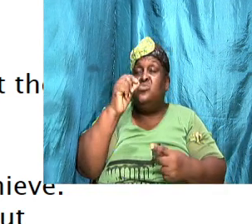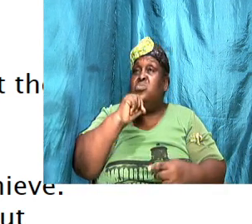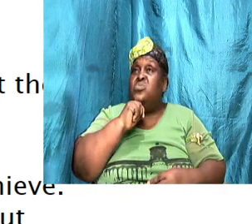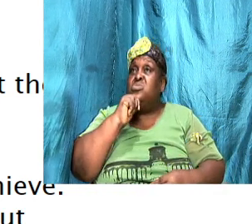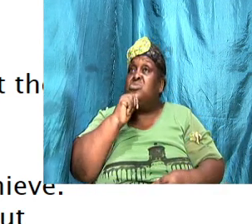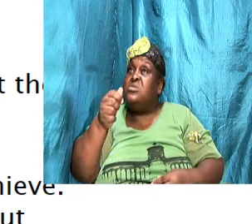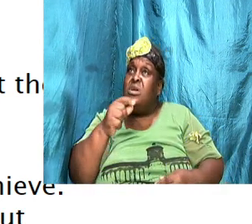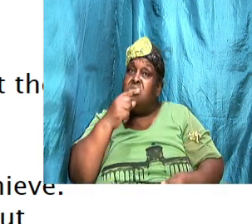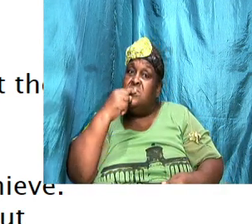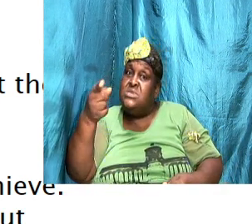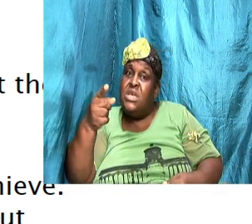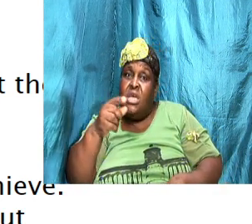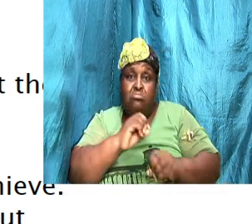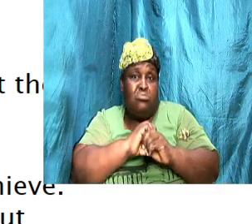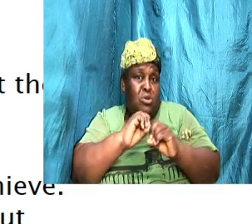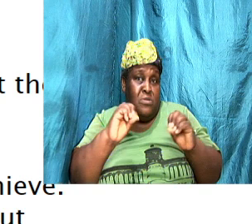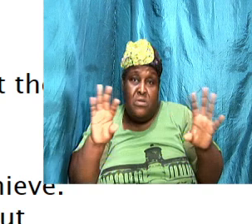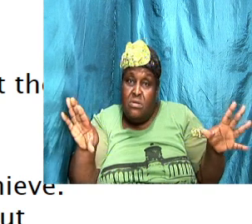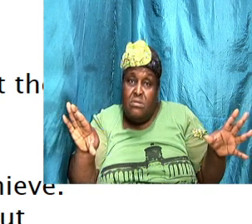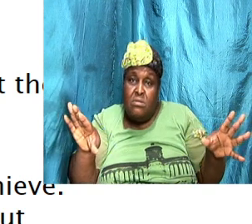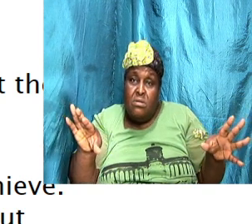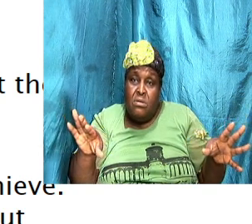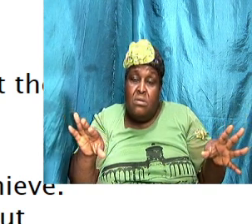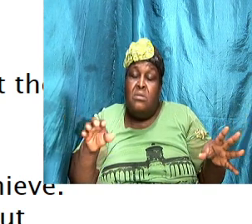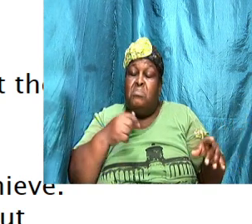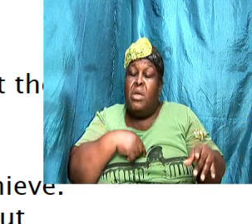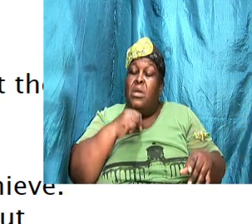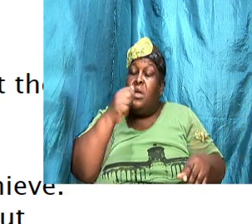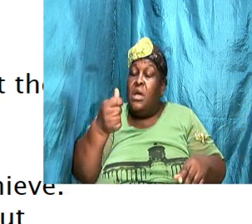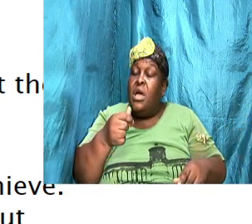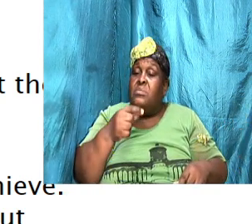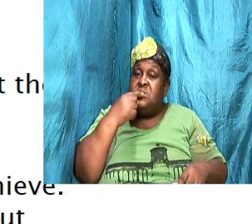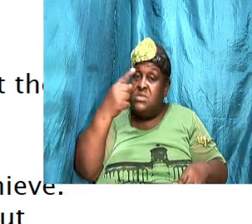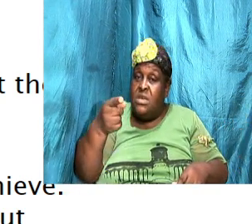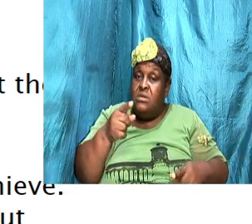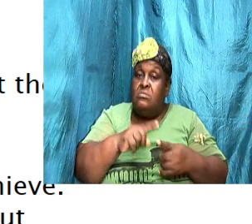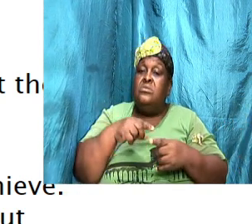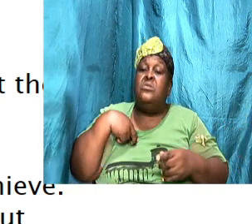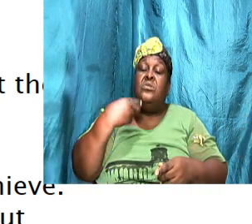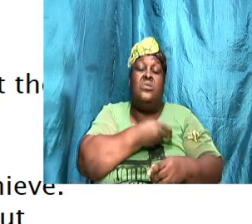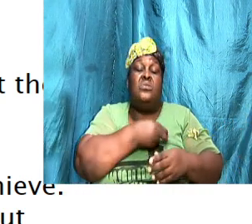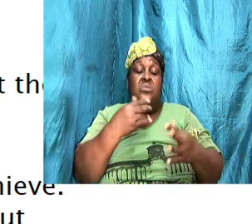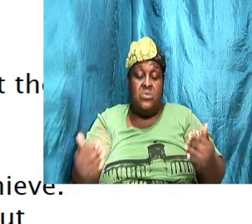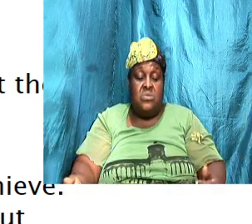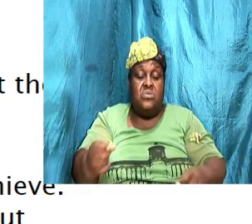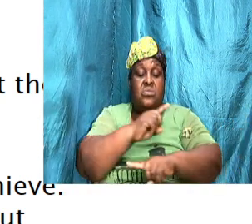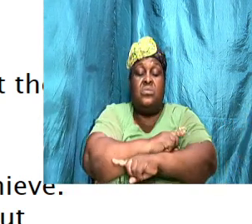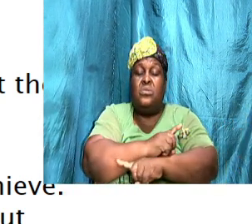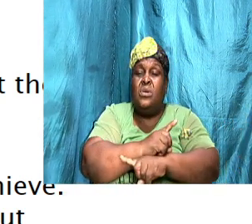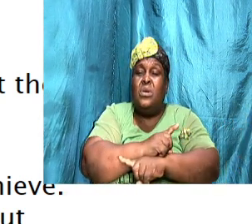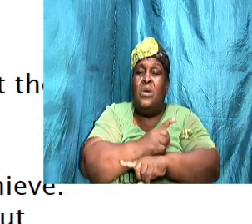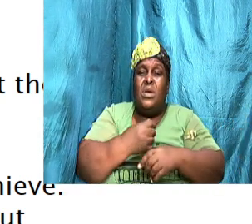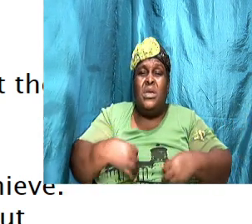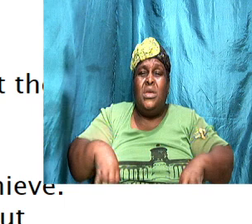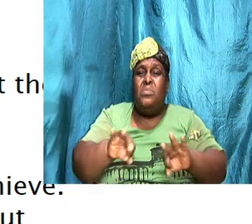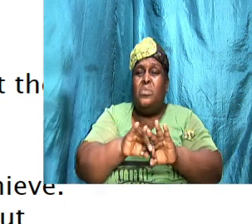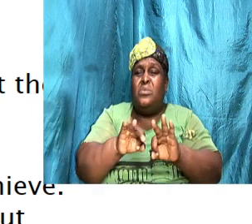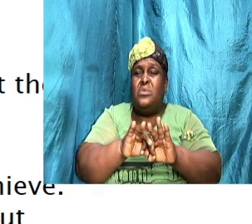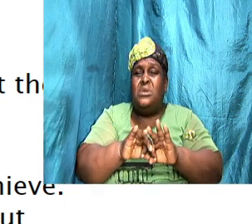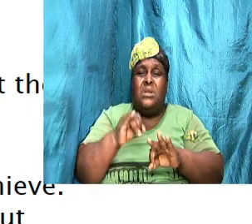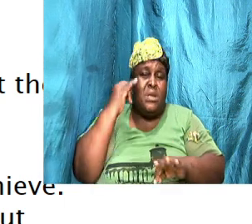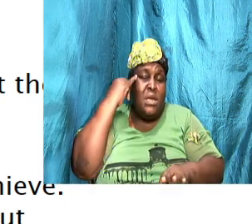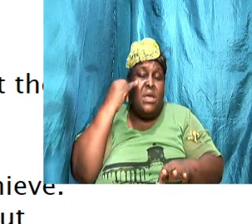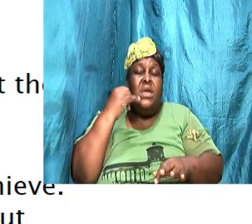something. I am saying to us today that it is important that if something